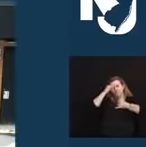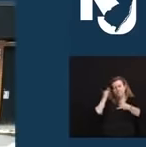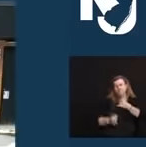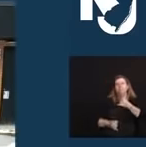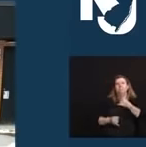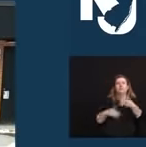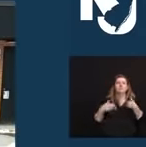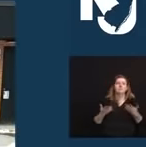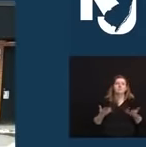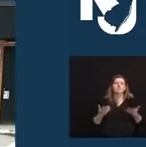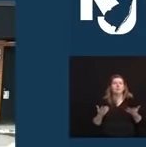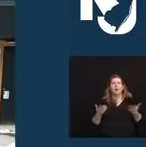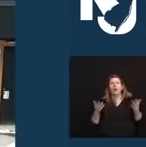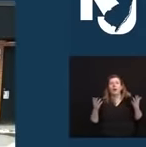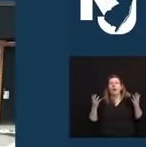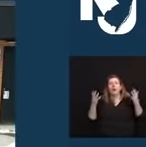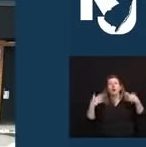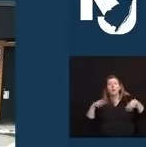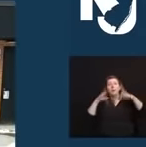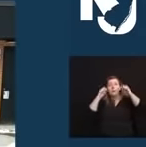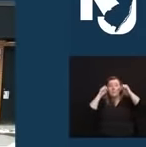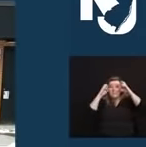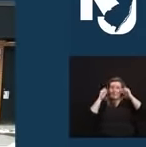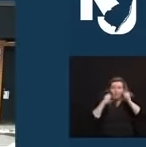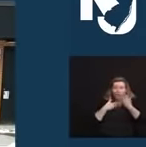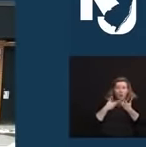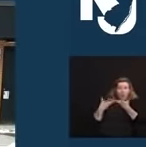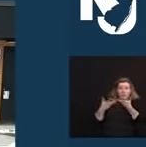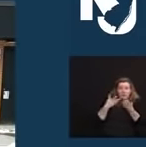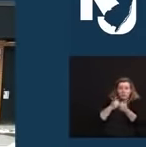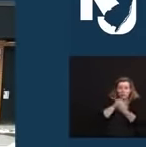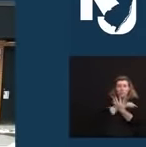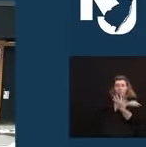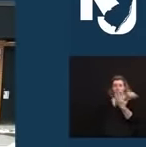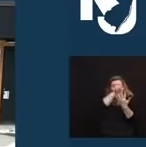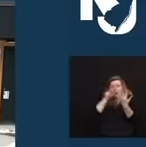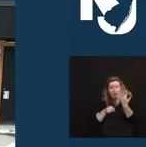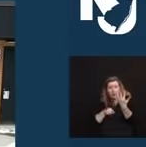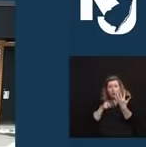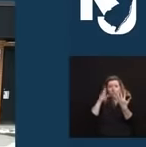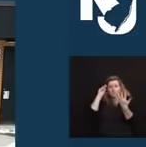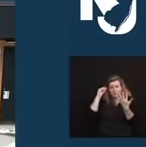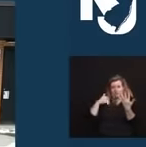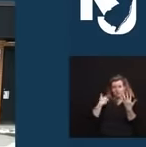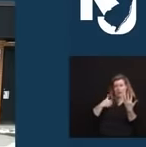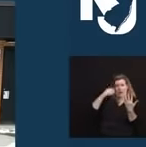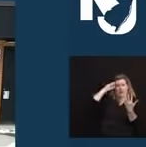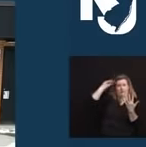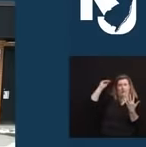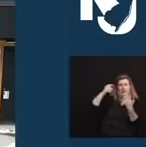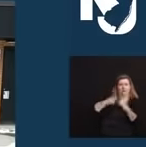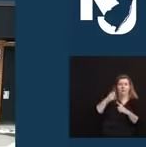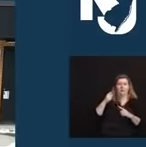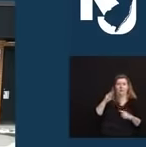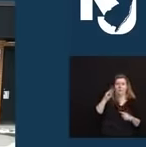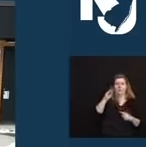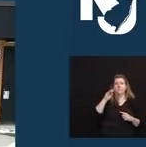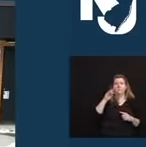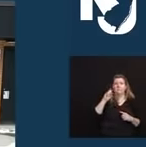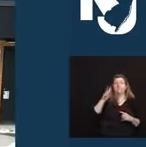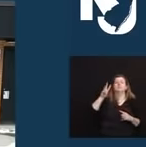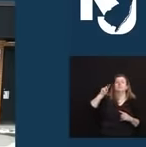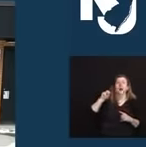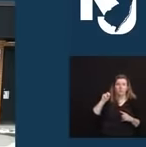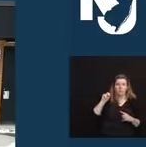conversation after I saw you, Judy, with five extraordinary young men from my neck of the woods in Middletown. Tyler